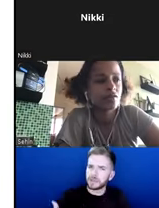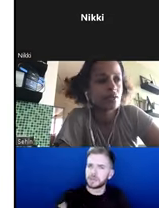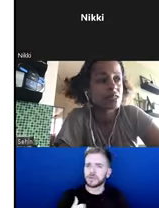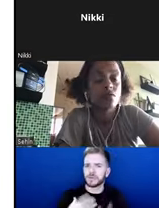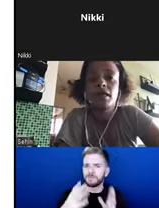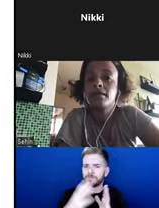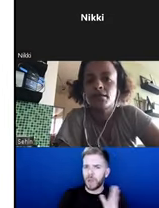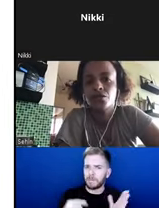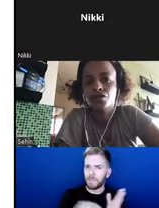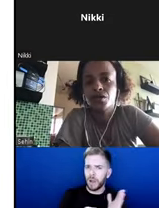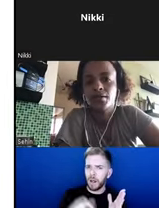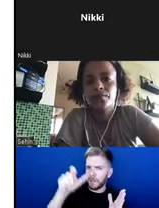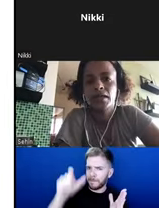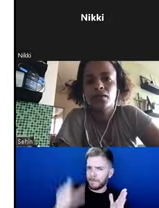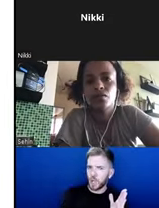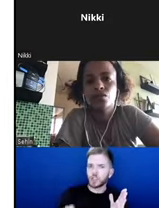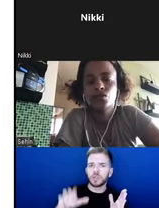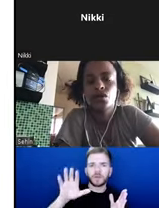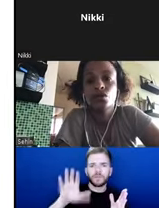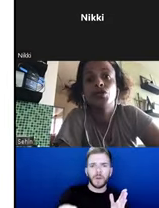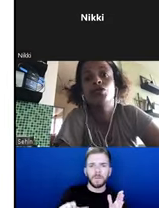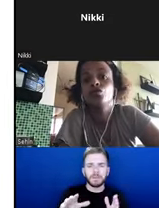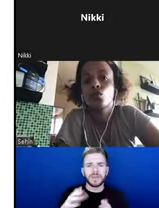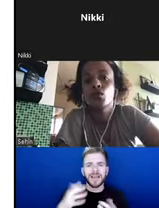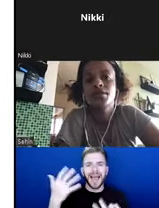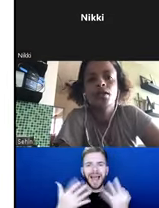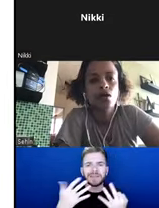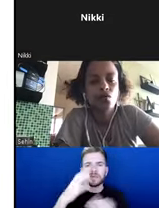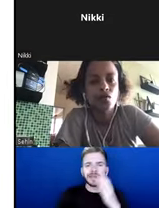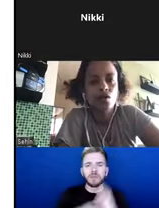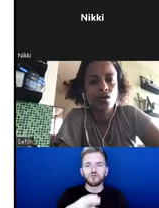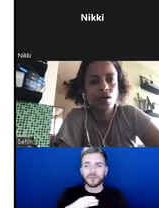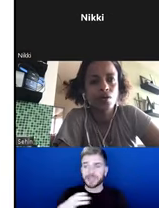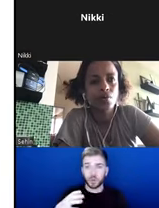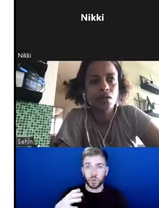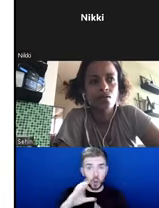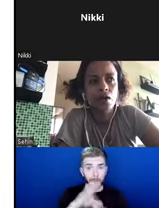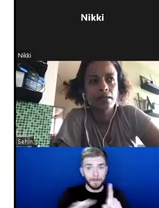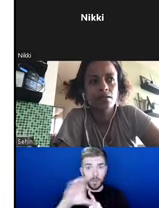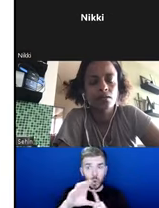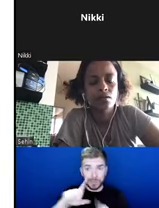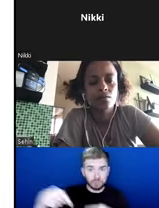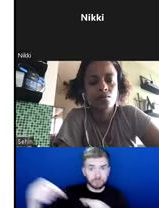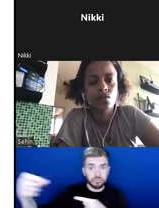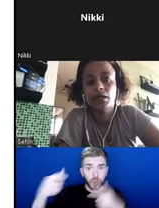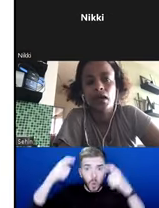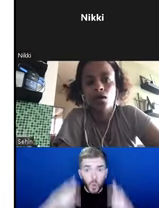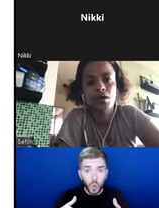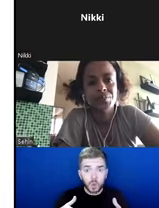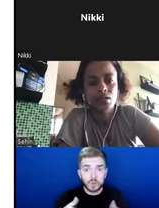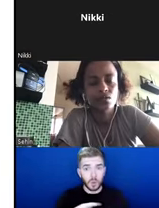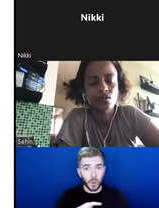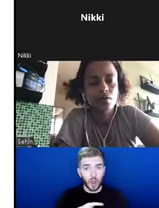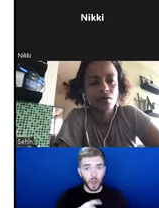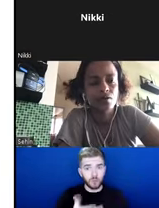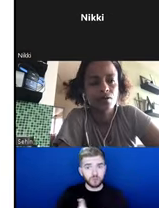a feminist from the 18th century who took her community to court over her rights to not allow her